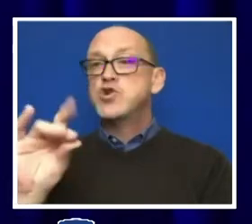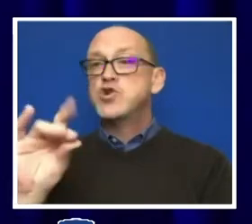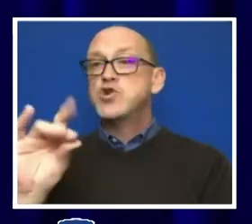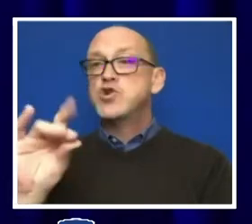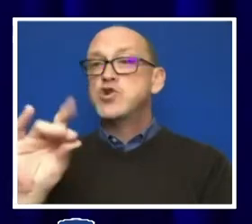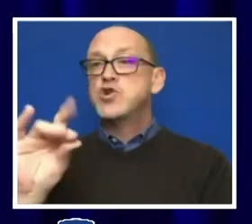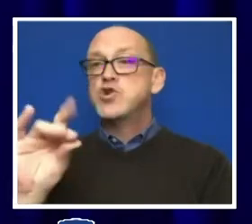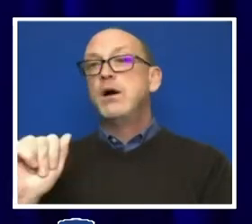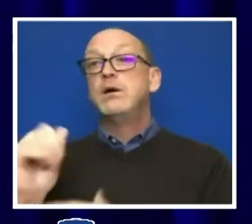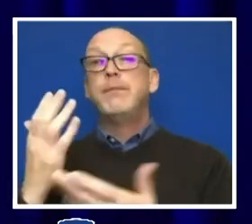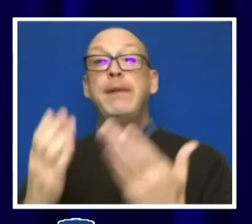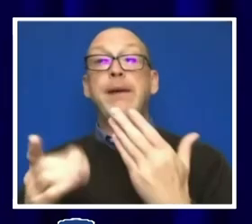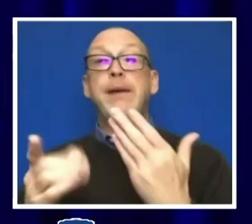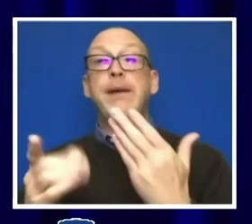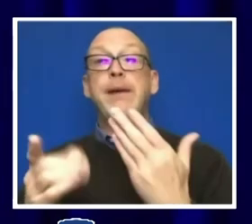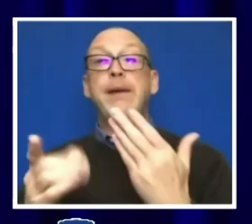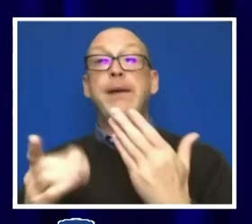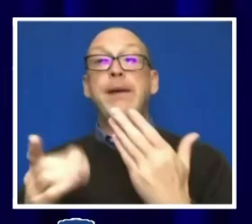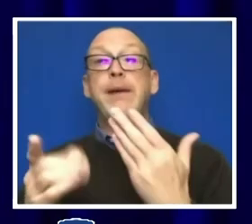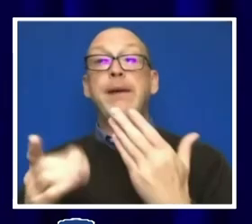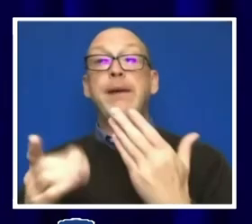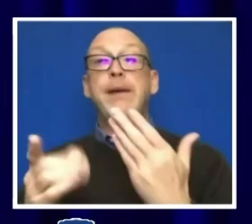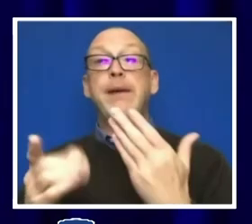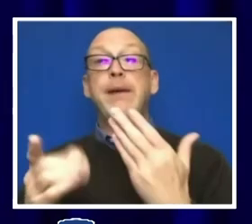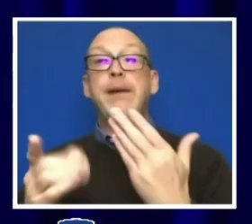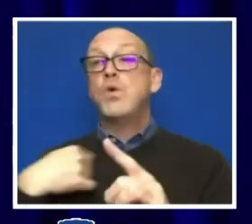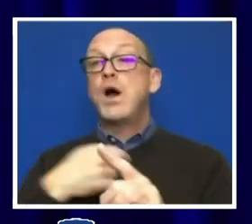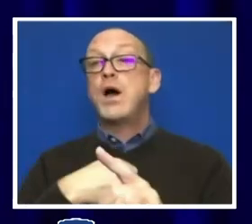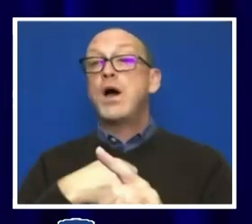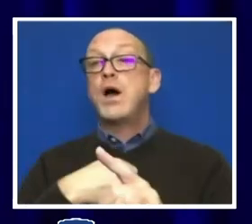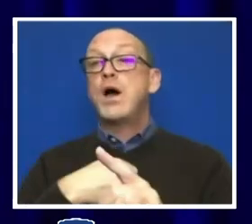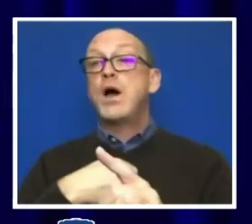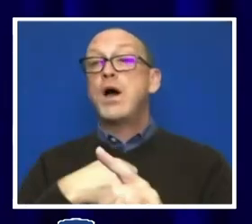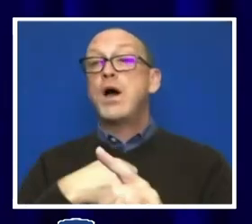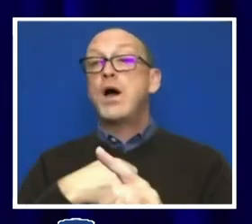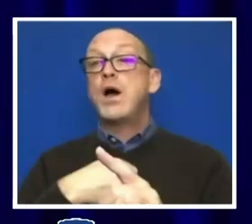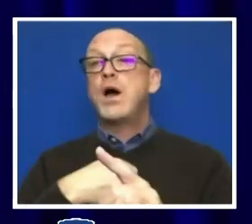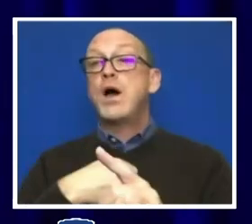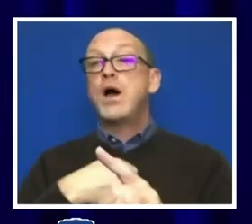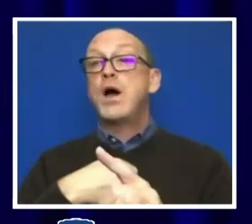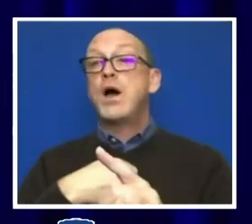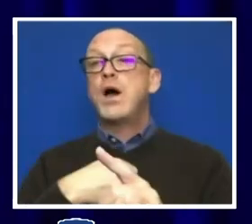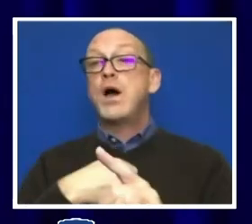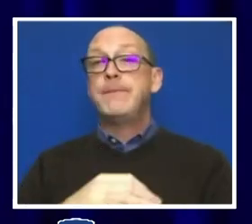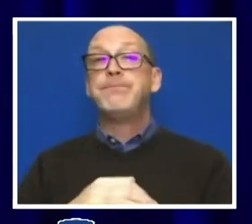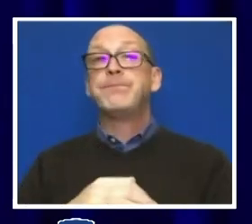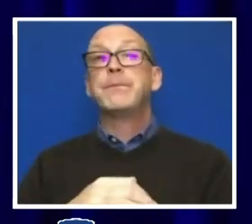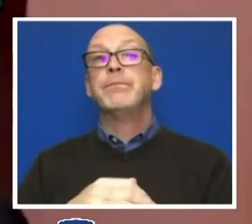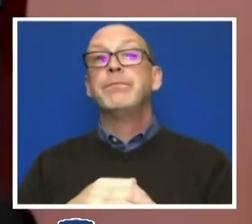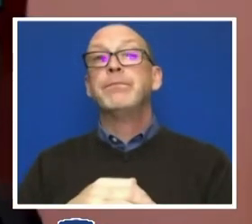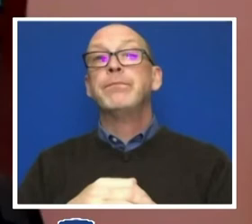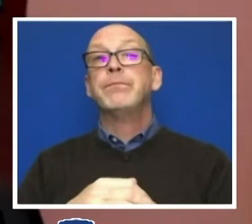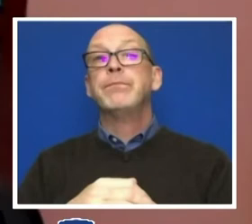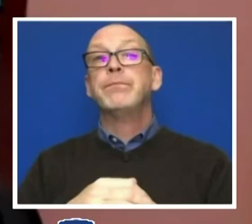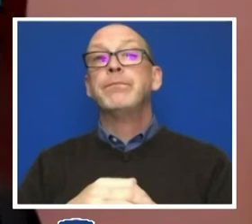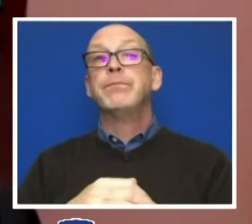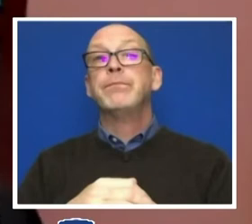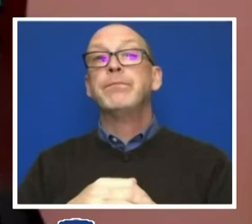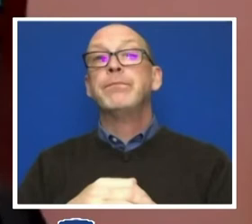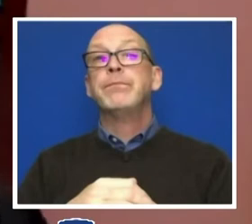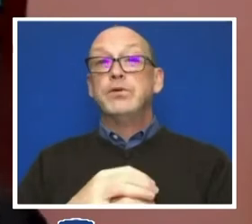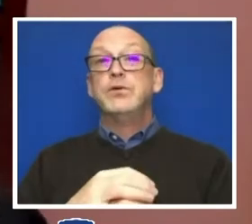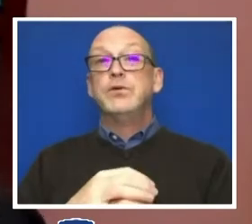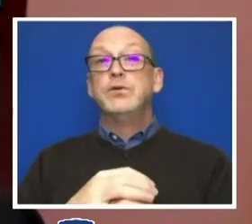describe to us what the recommendation is. Sure. And it's true.